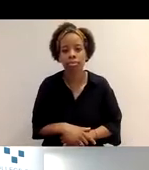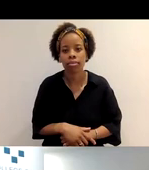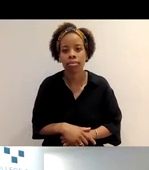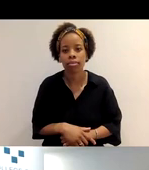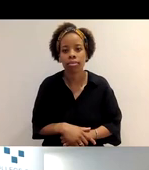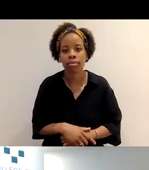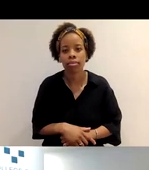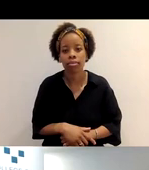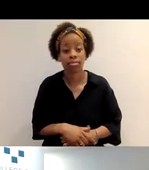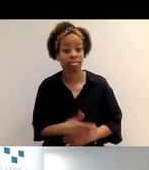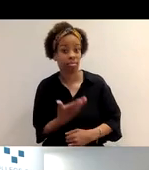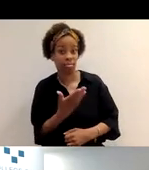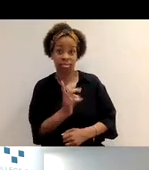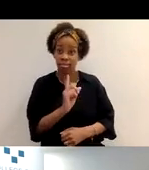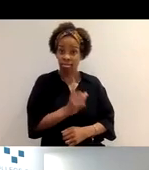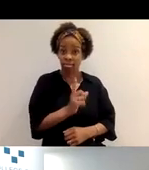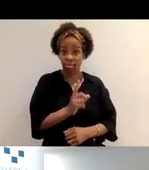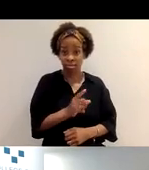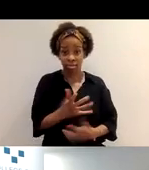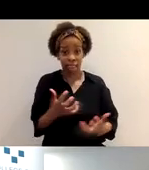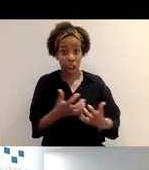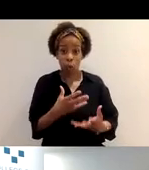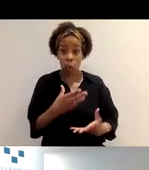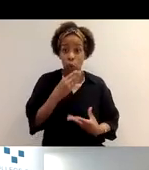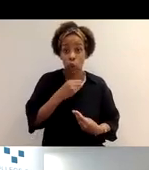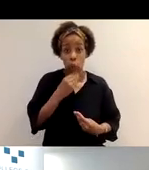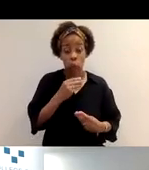And that's in a nutshell how you use the diary.